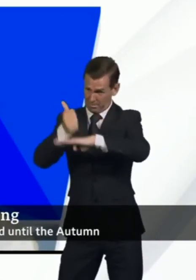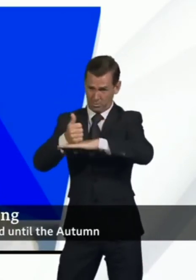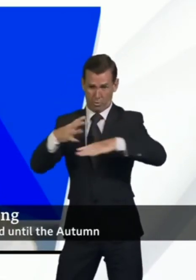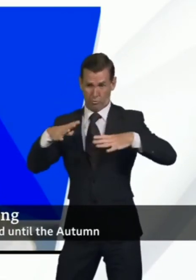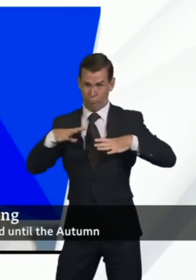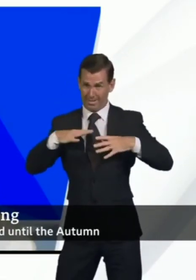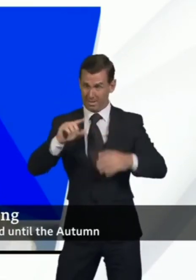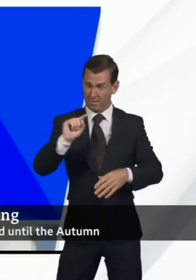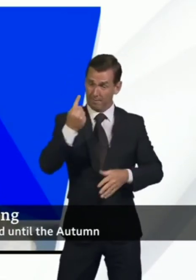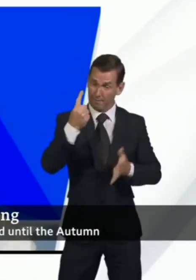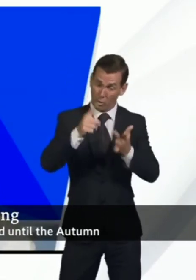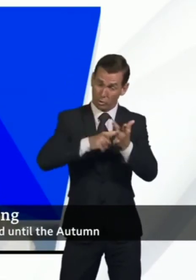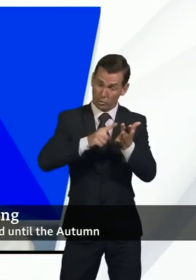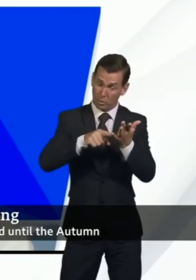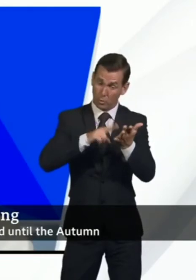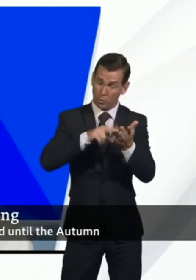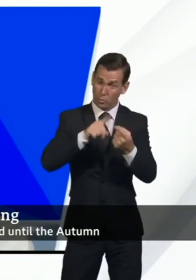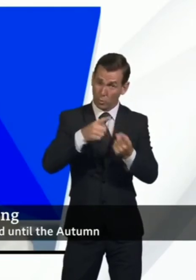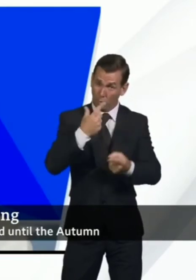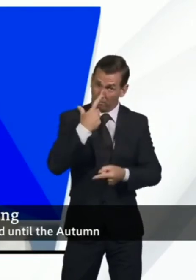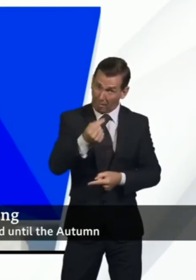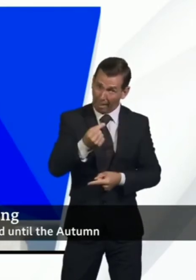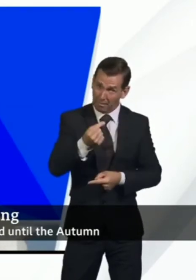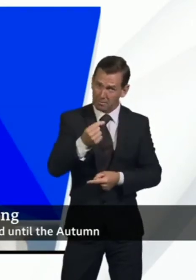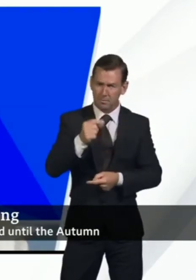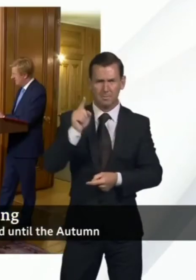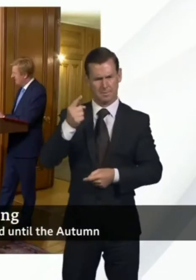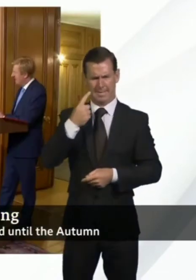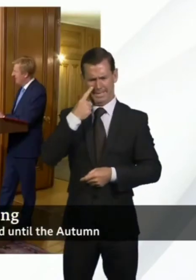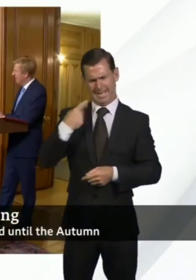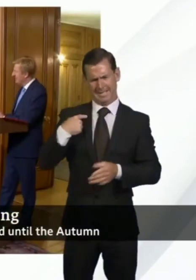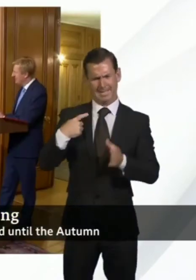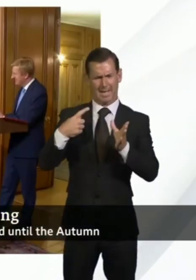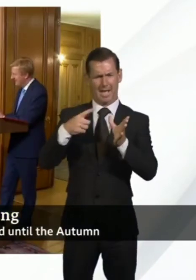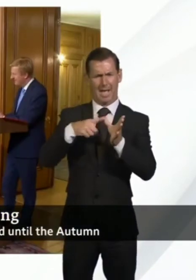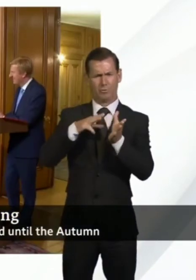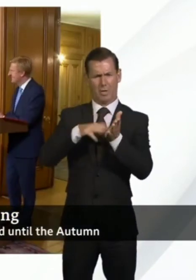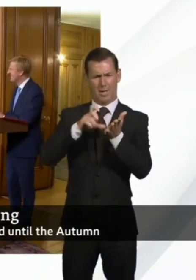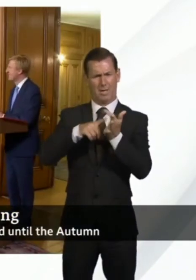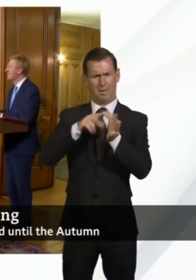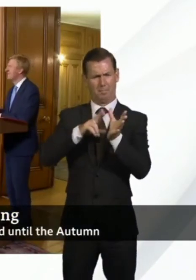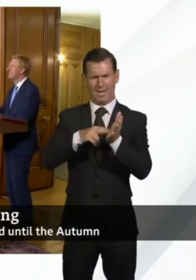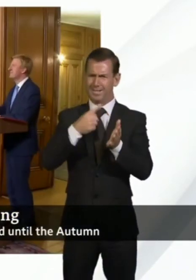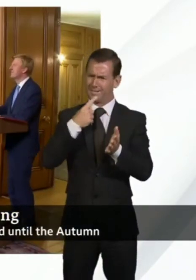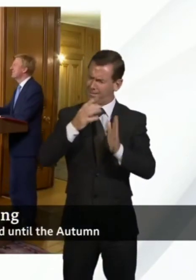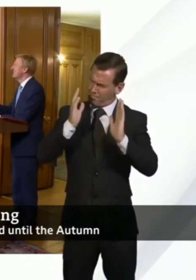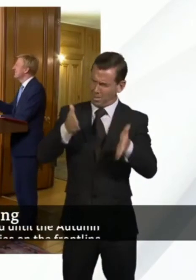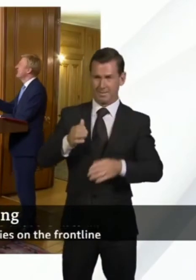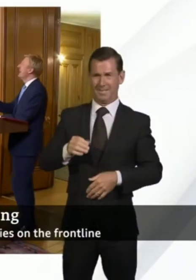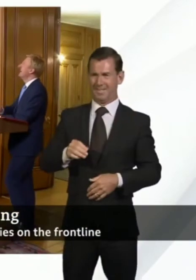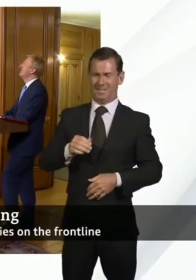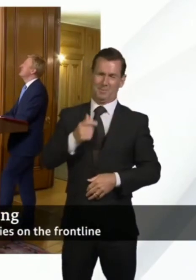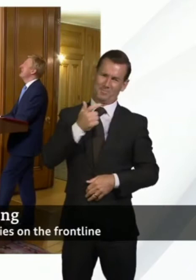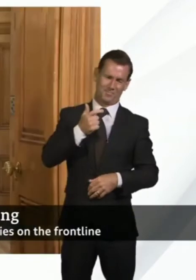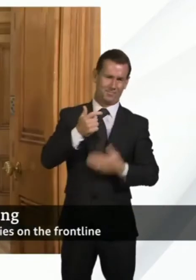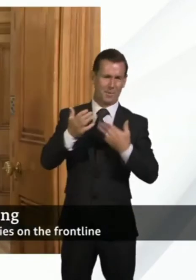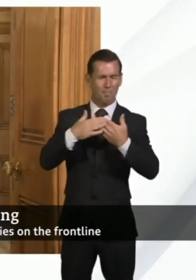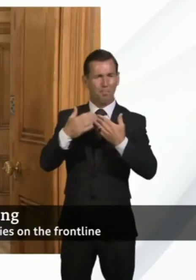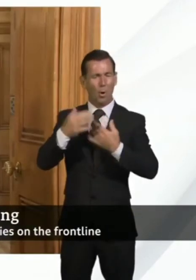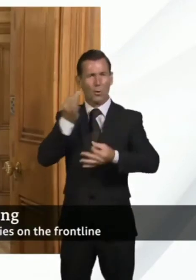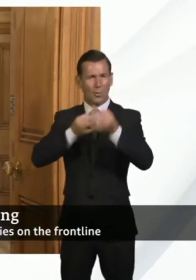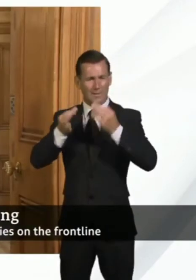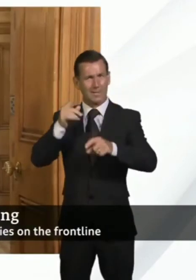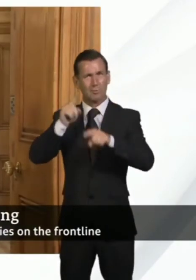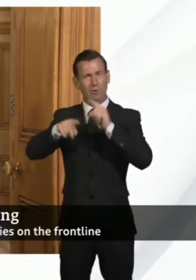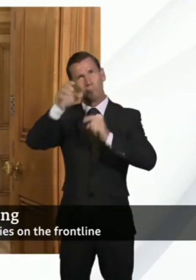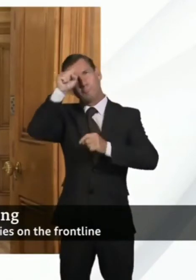as Angela McLean suggested yesterday was necessary? Thank you. Okay, so I'll try to remember those further points. So in respect of